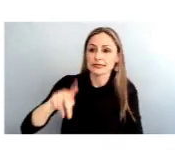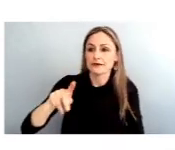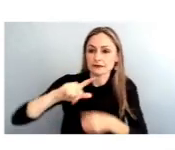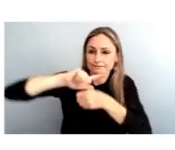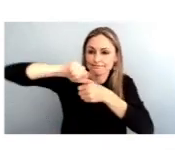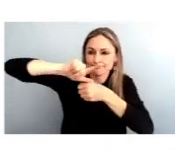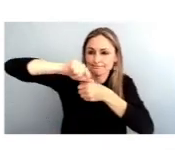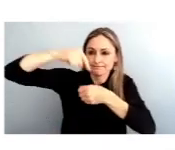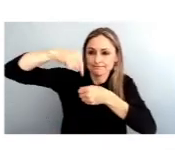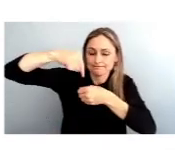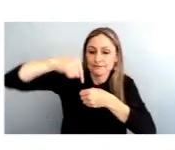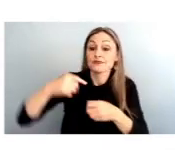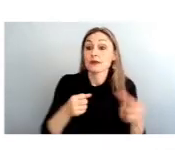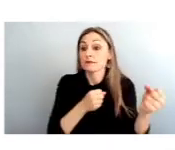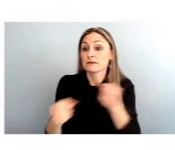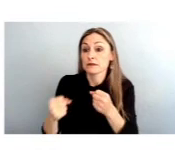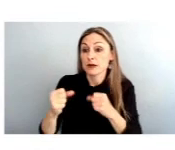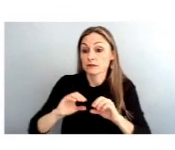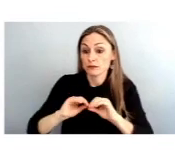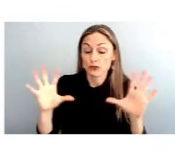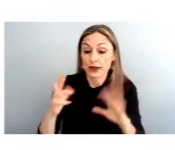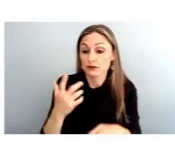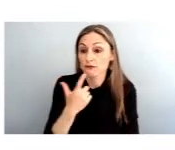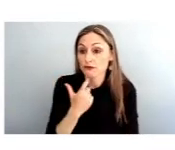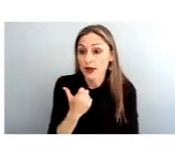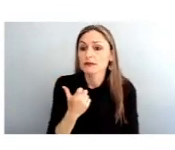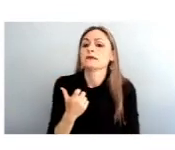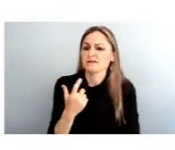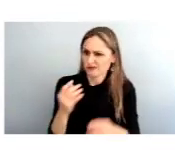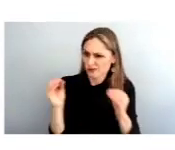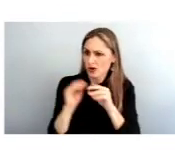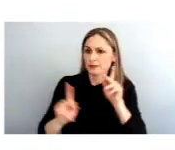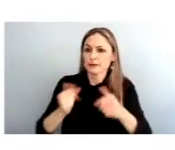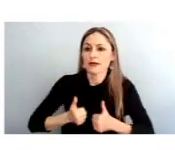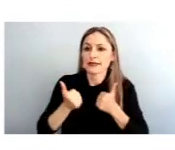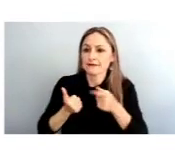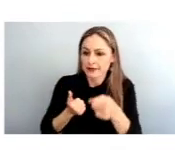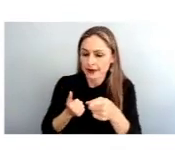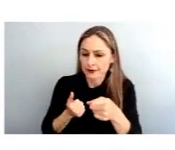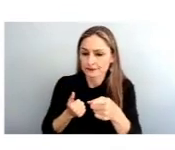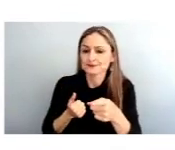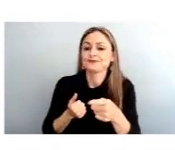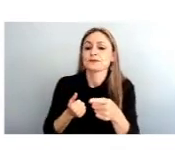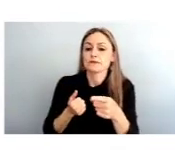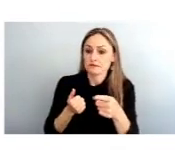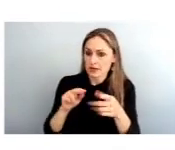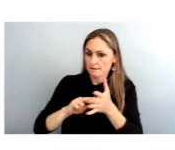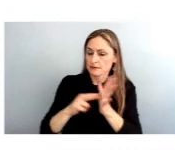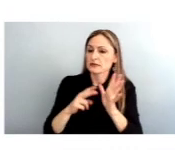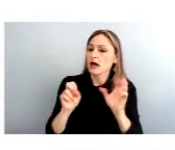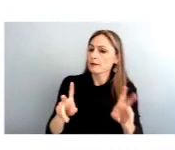are brighter red show areas where the population density is higher and that tells us that there is opportunities to provide more